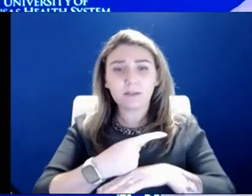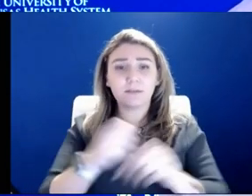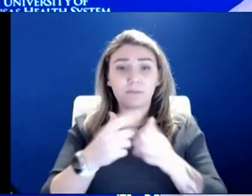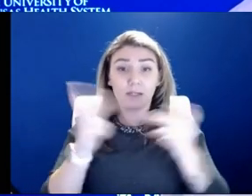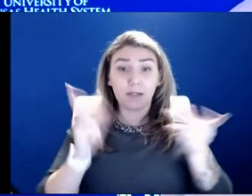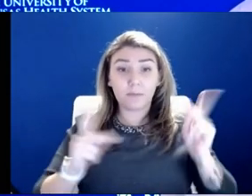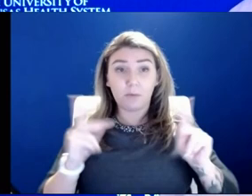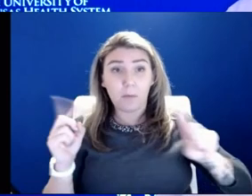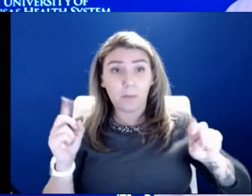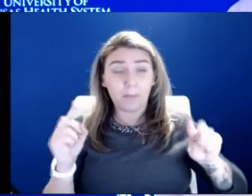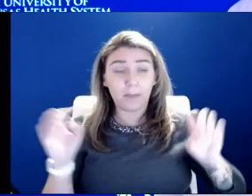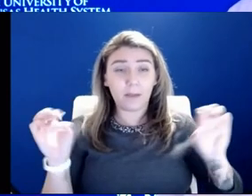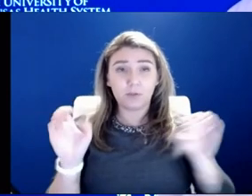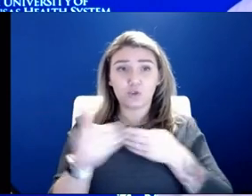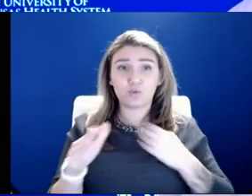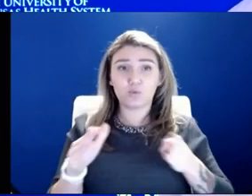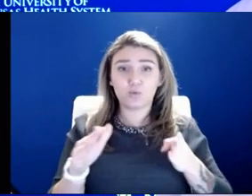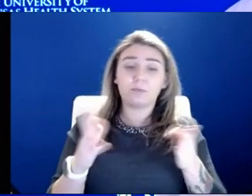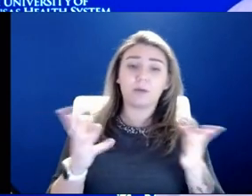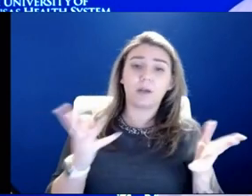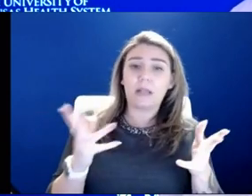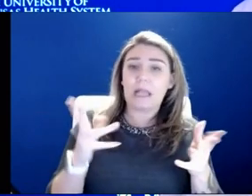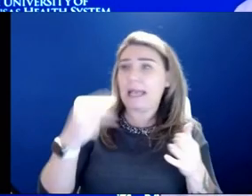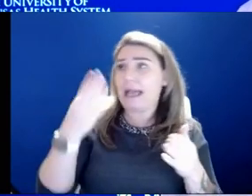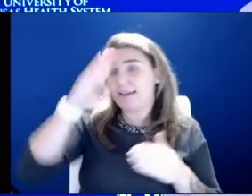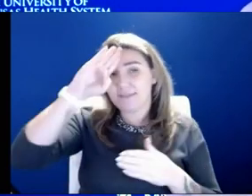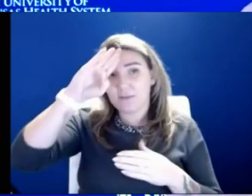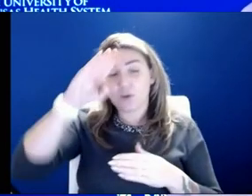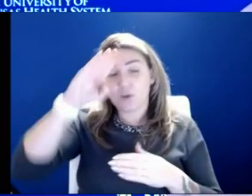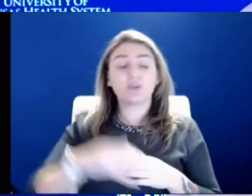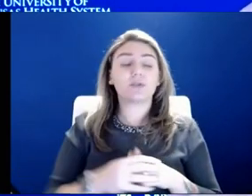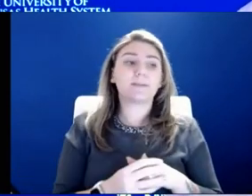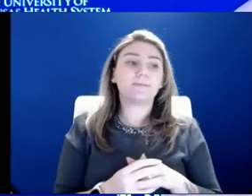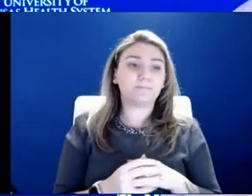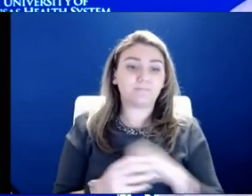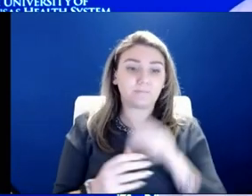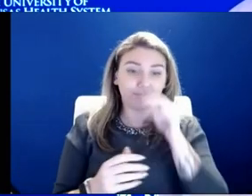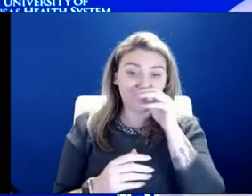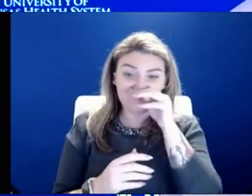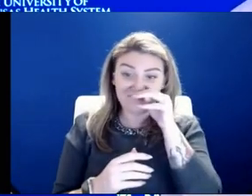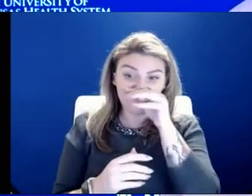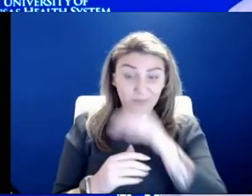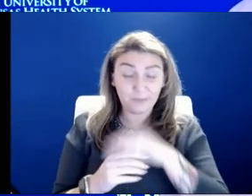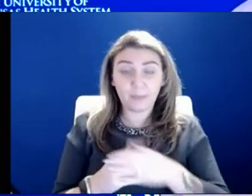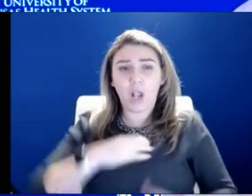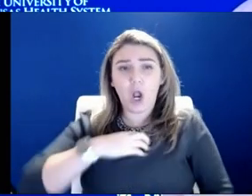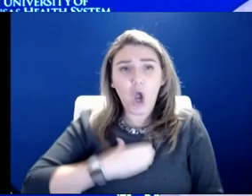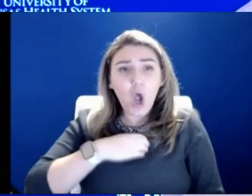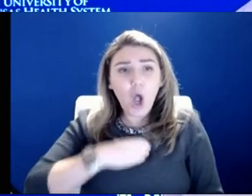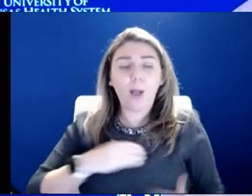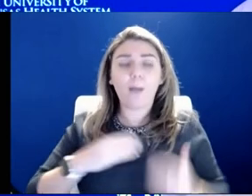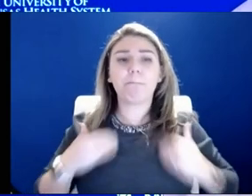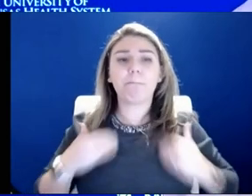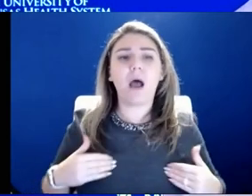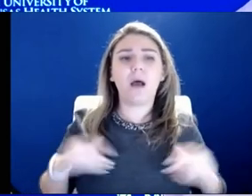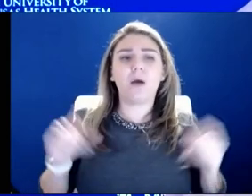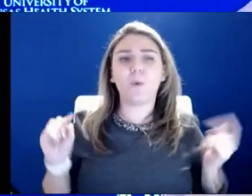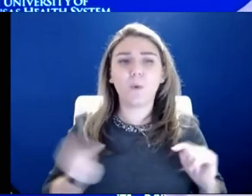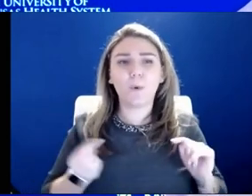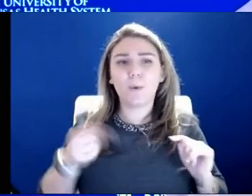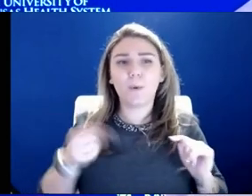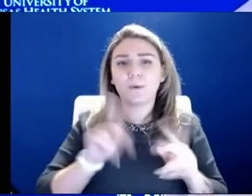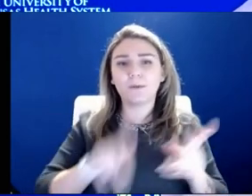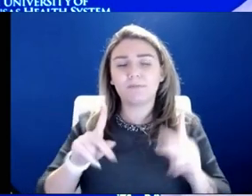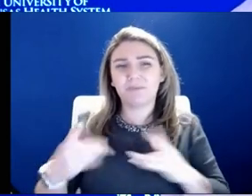just because they're even having high fevers. They are having some cough or body aches. Those people tend to go